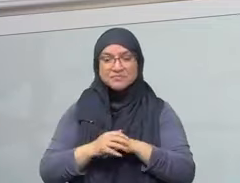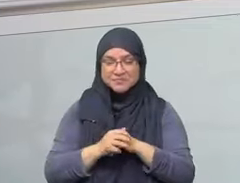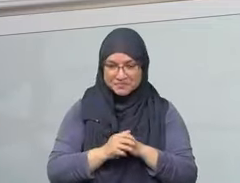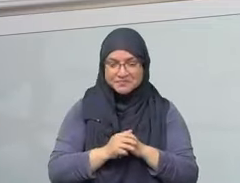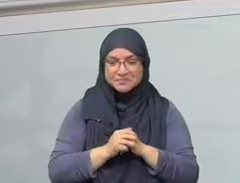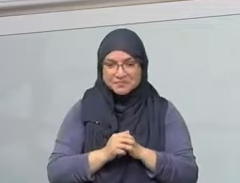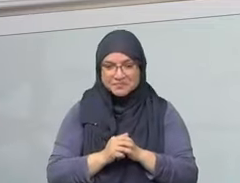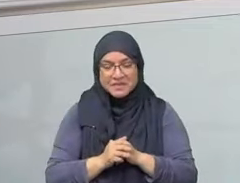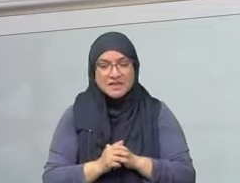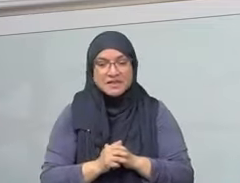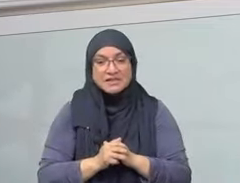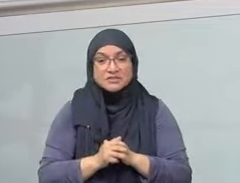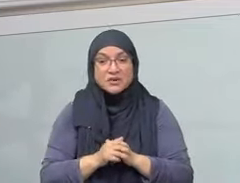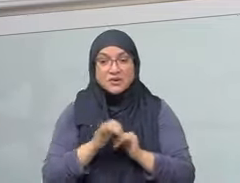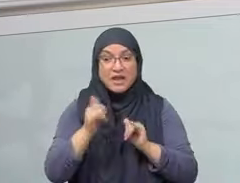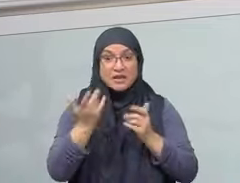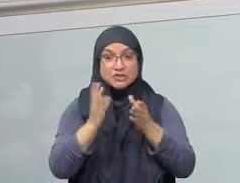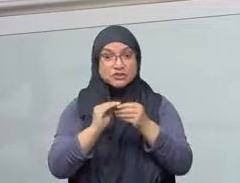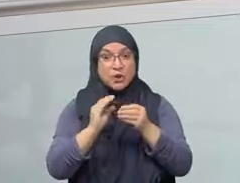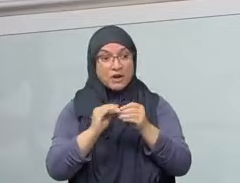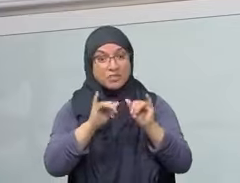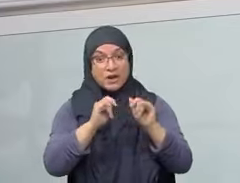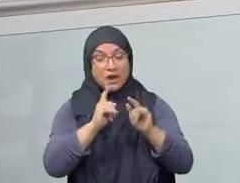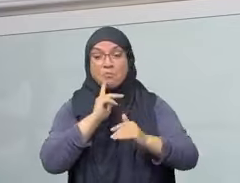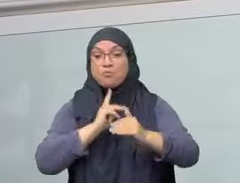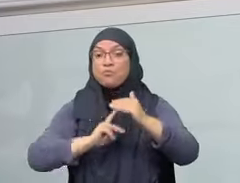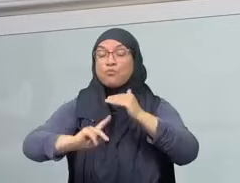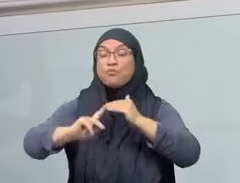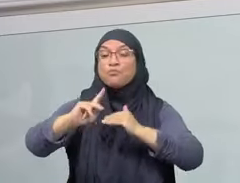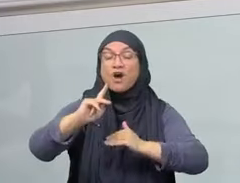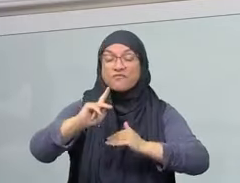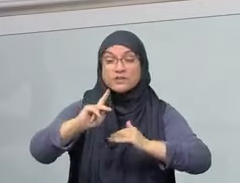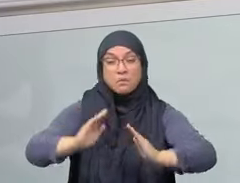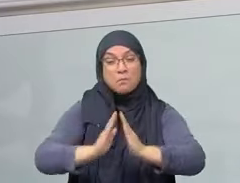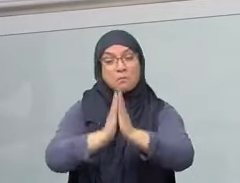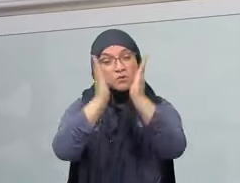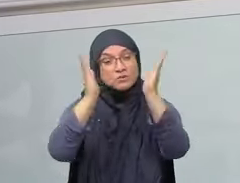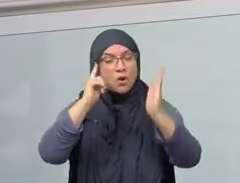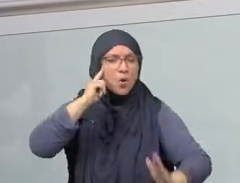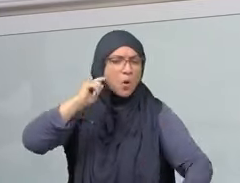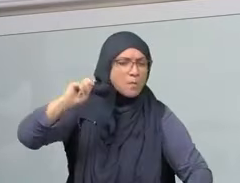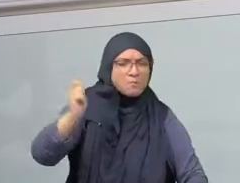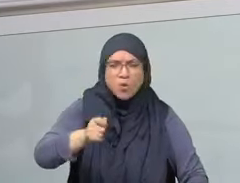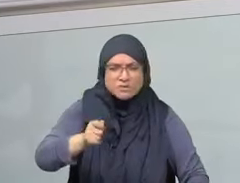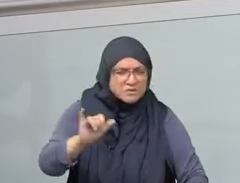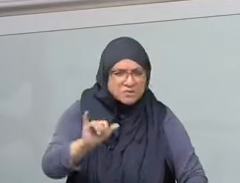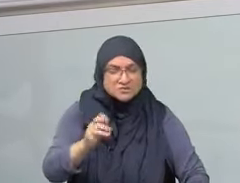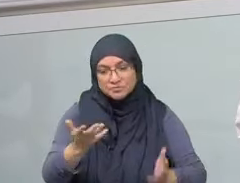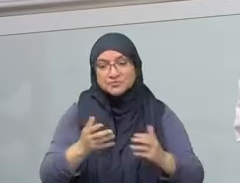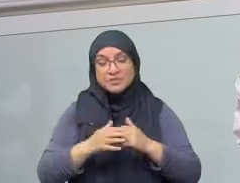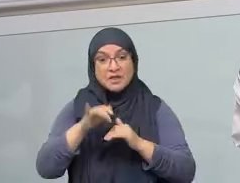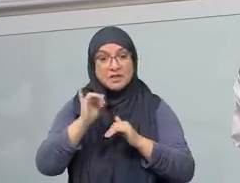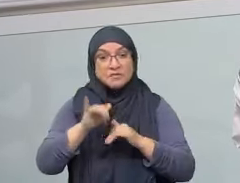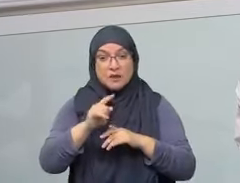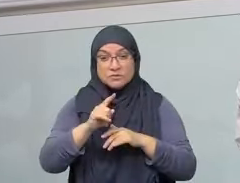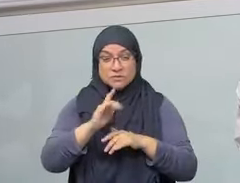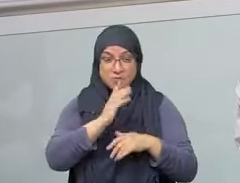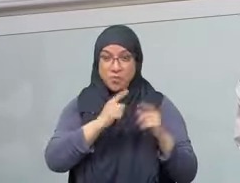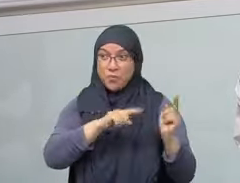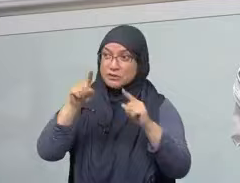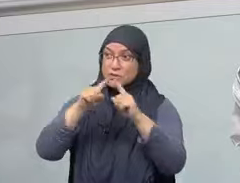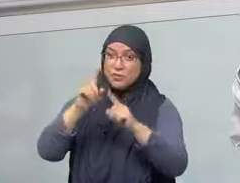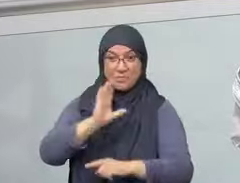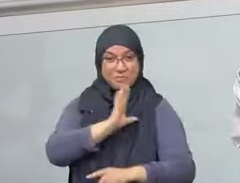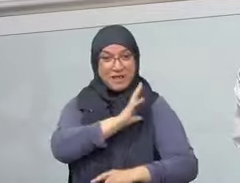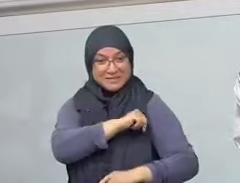actions of his people. But he asked Allah, oh Allah, his dying wish, imagine Musa alayhi salam's dying wish was let me die as